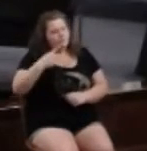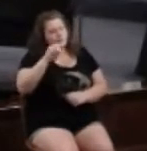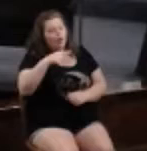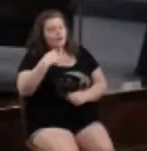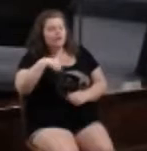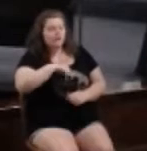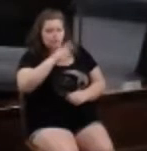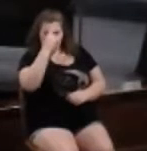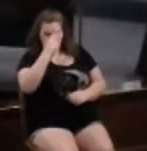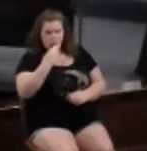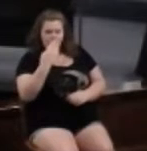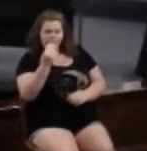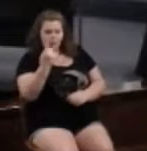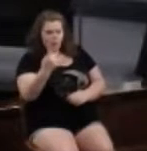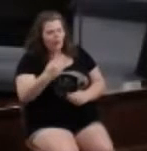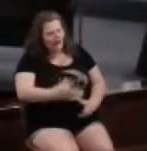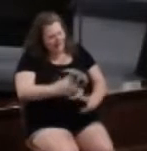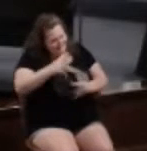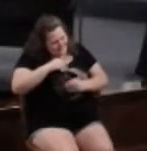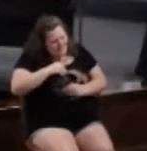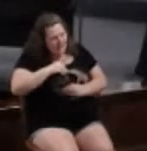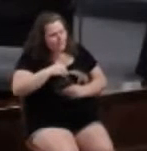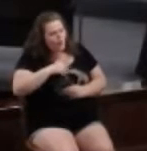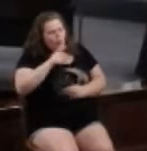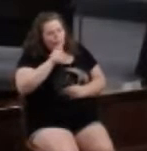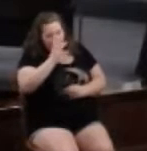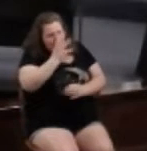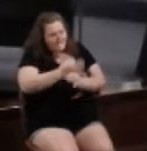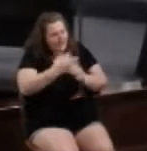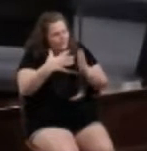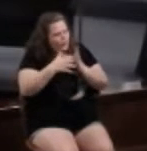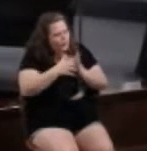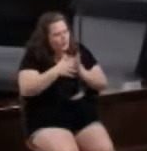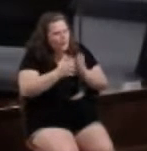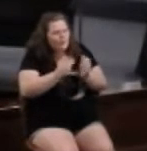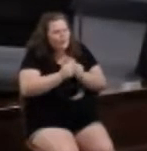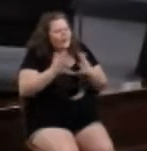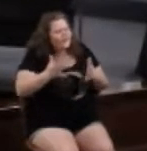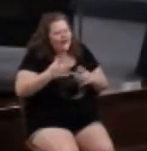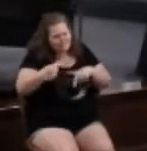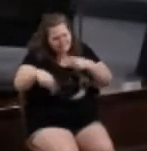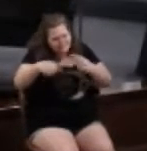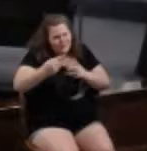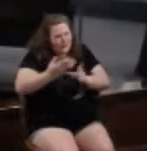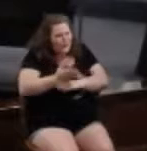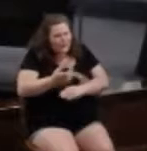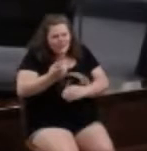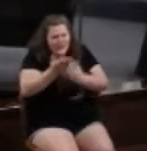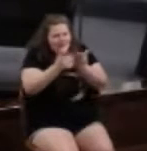14, verse 1, Accept the one whose faith is weak without quarreling over disputable matters.